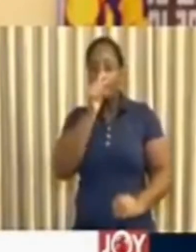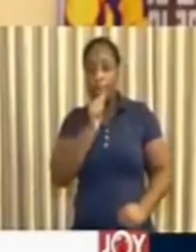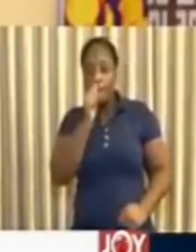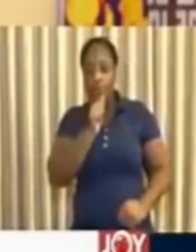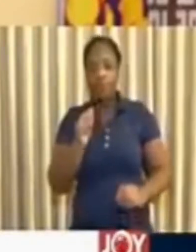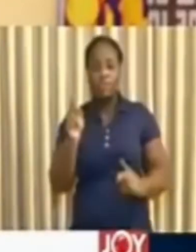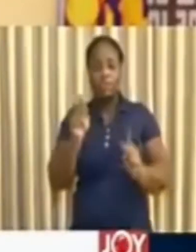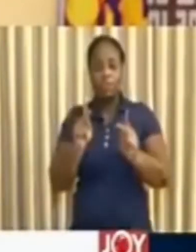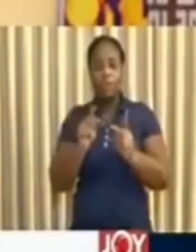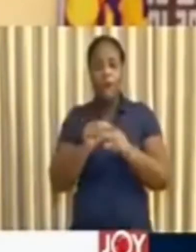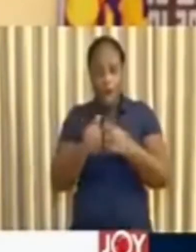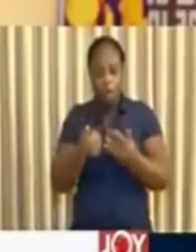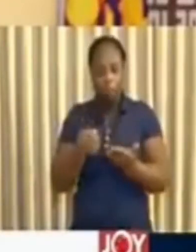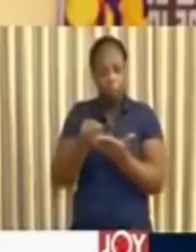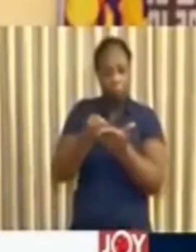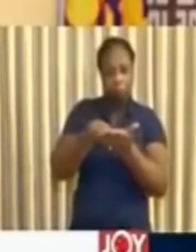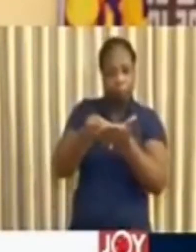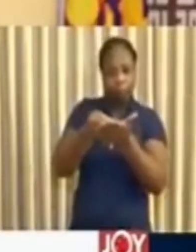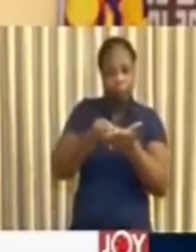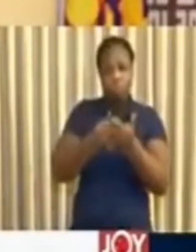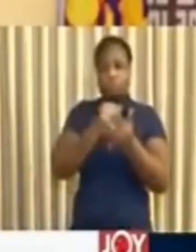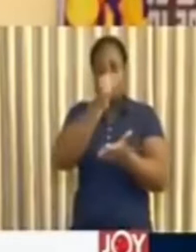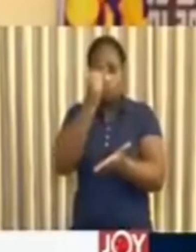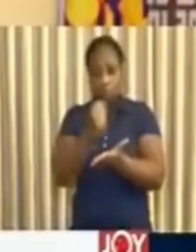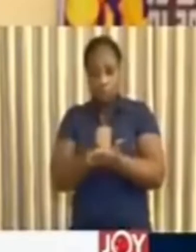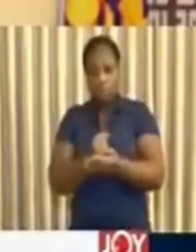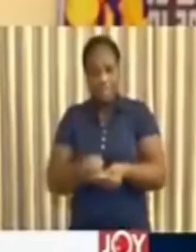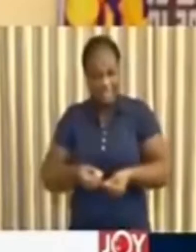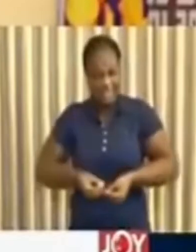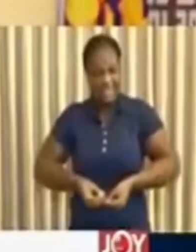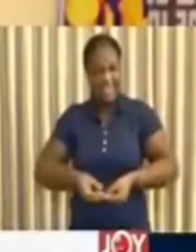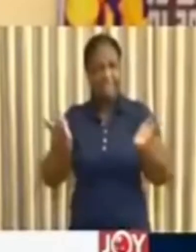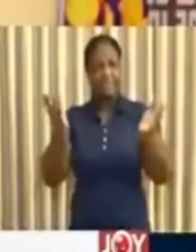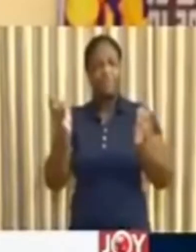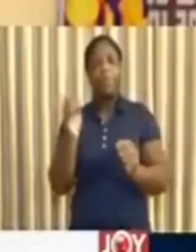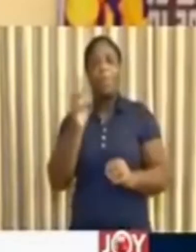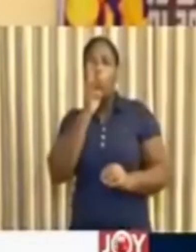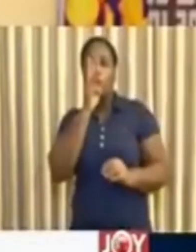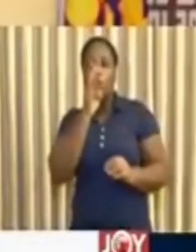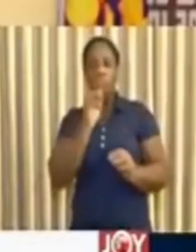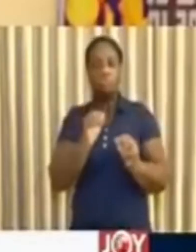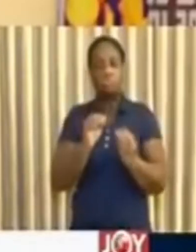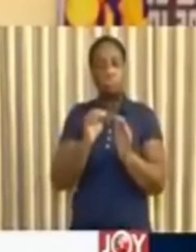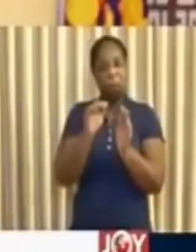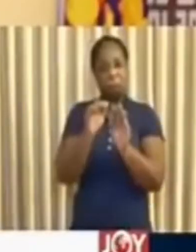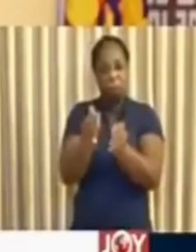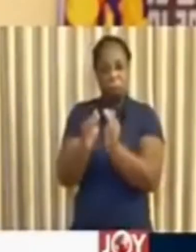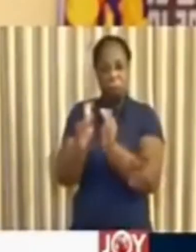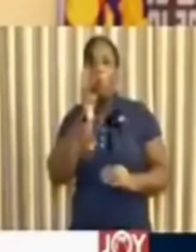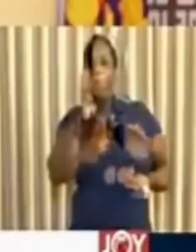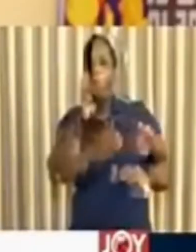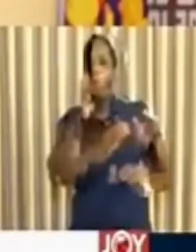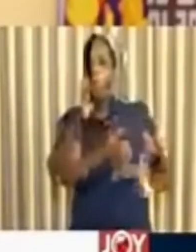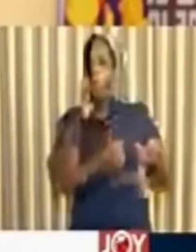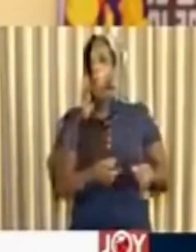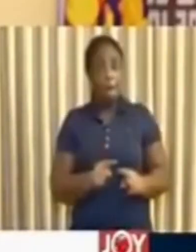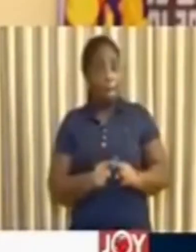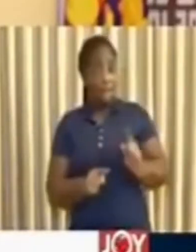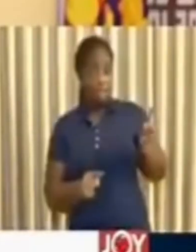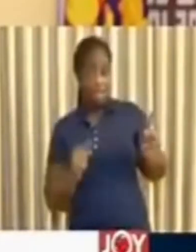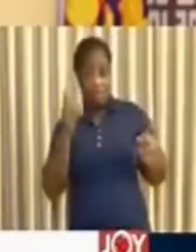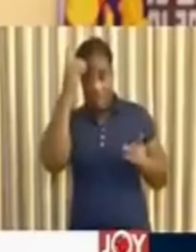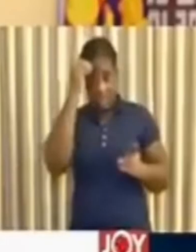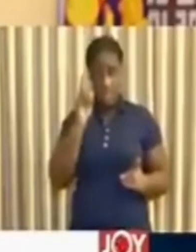are being mobilized to ensure the supply of water to vulnerable communities. We have decided